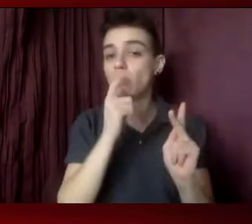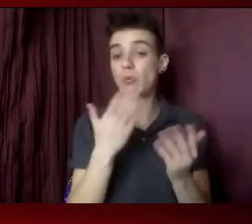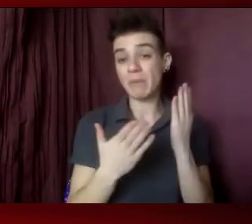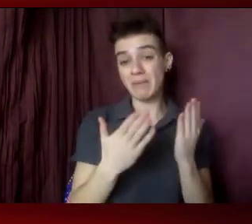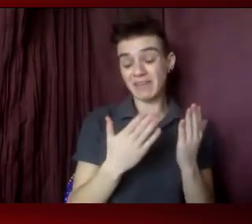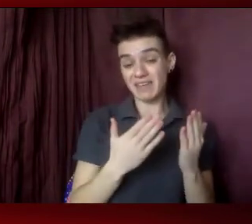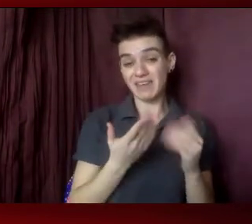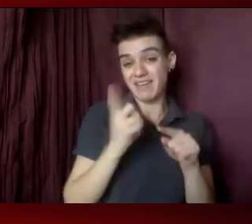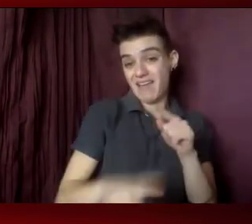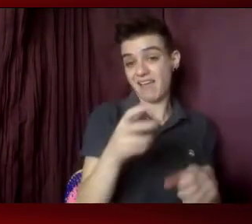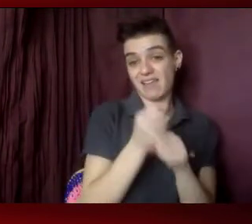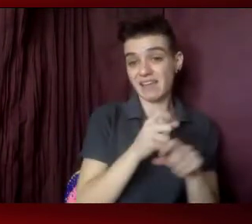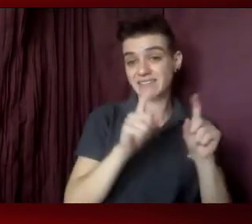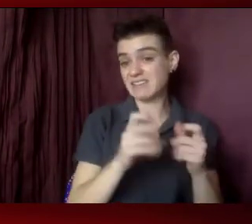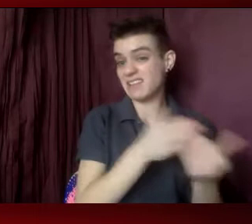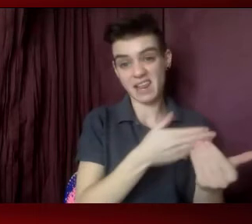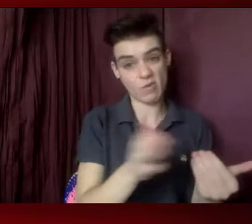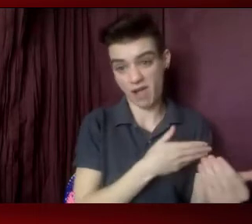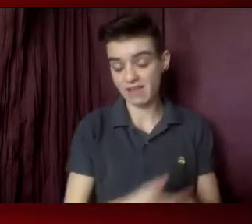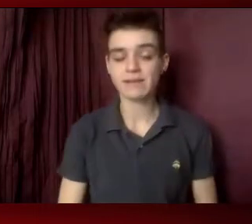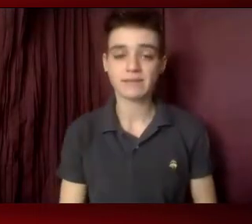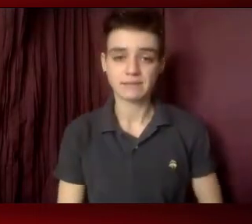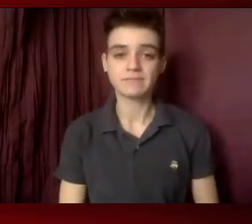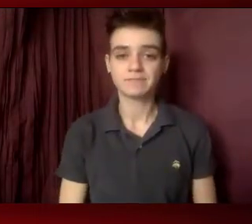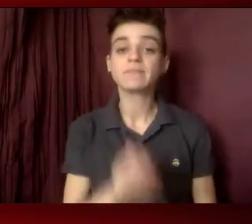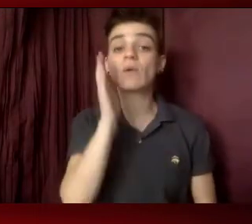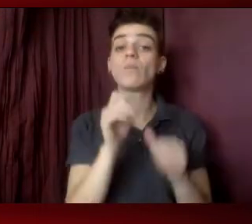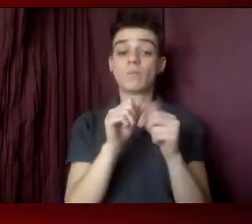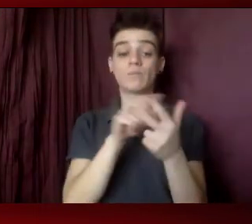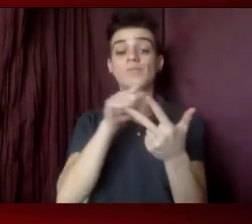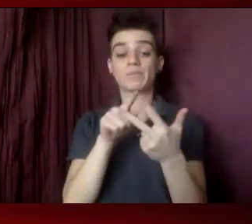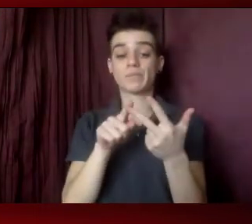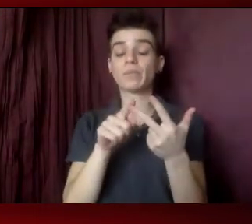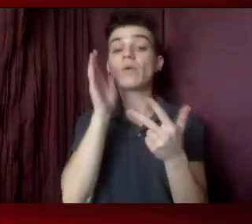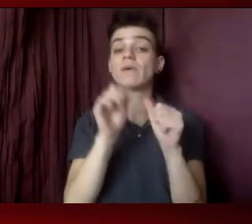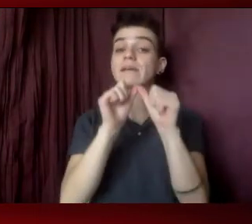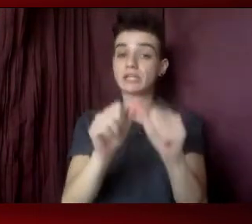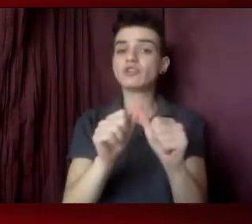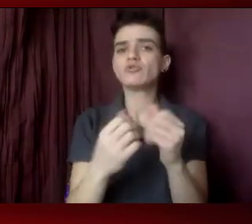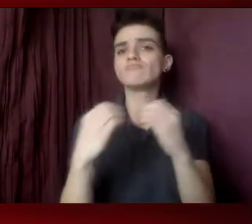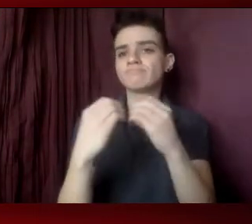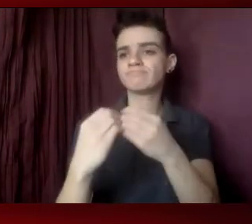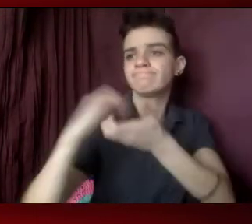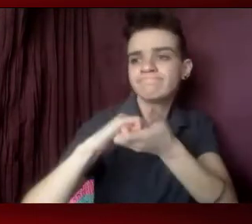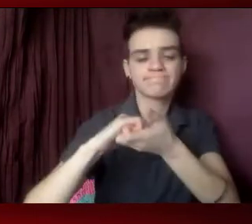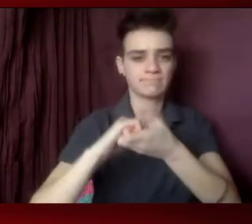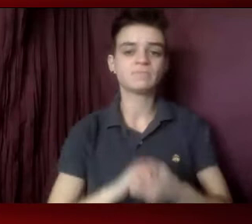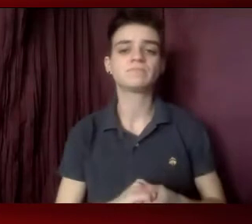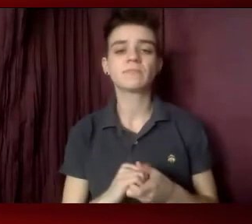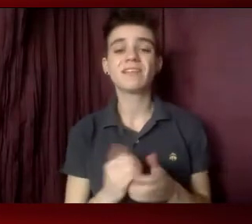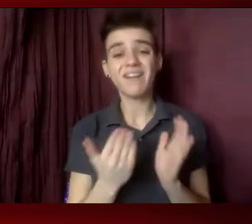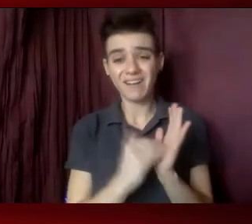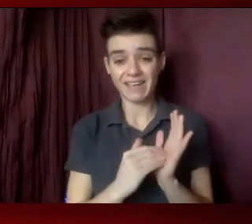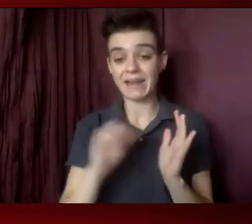HIV, even not during a pandemic. We will continue to strengthen syndemic collaborations, again, remembering that the work of